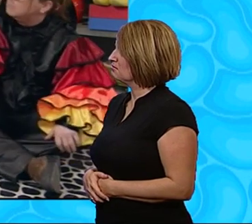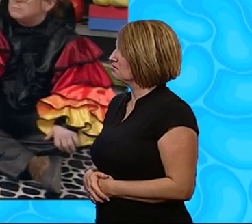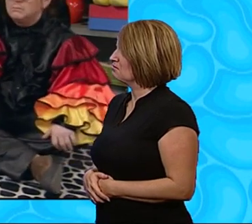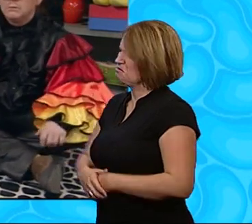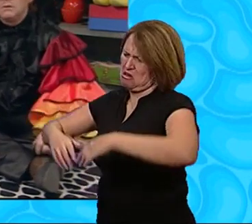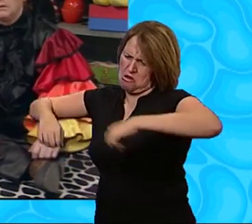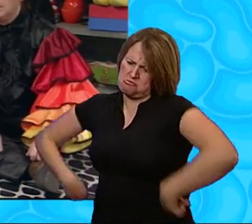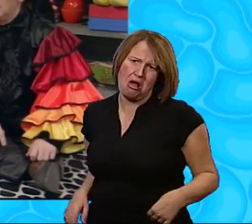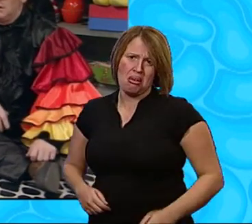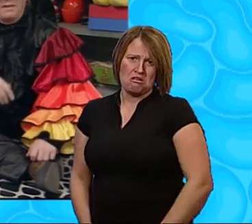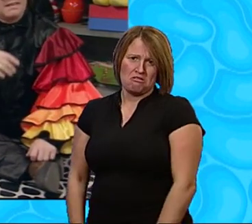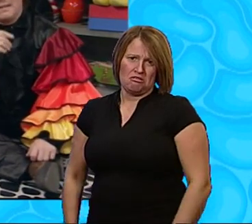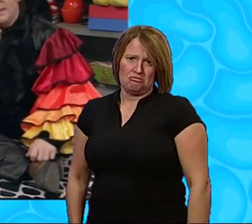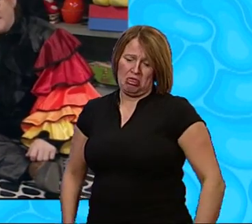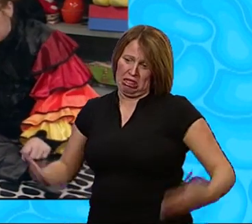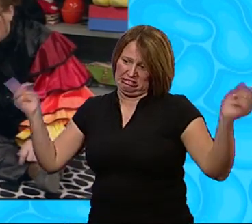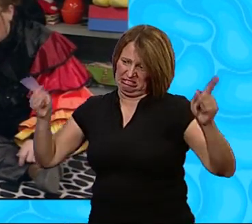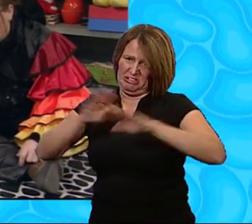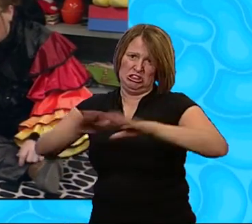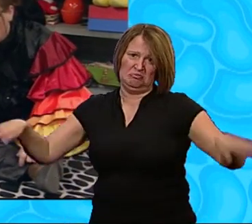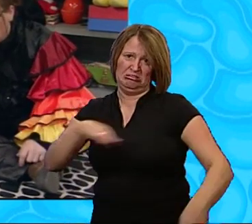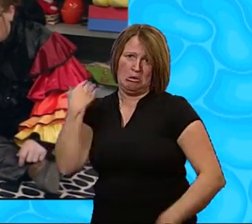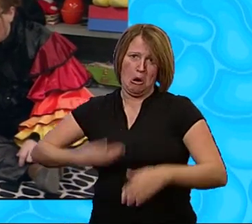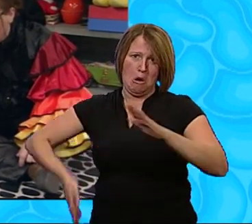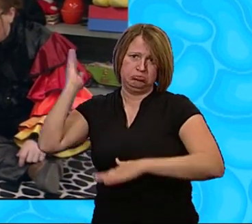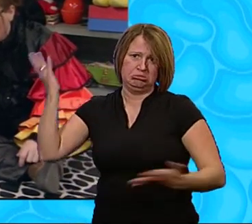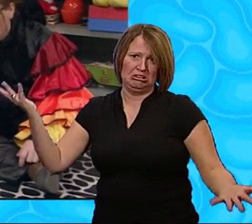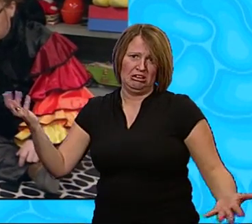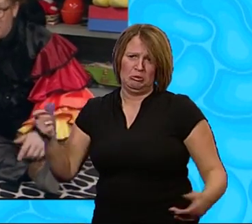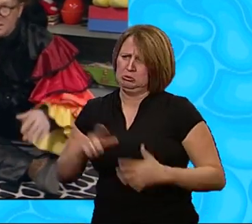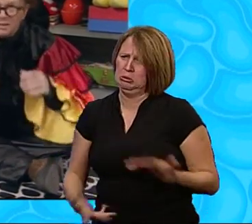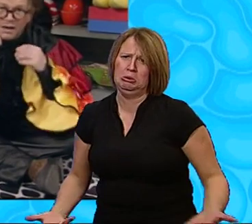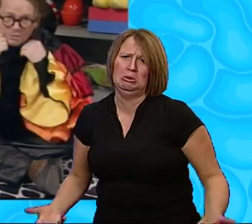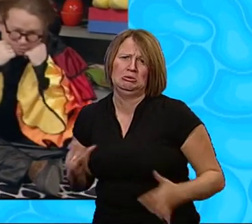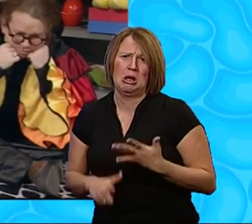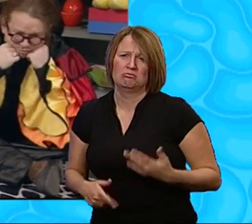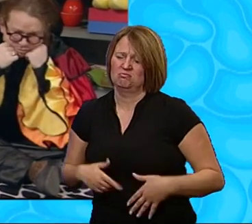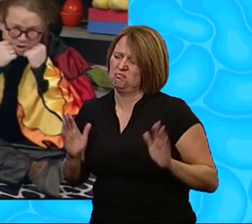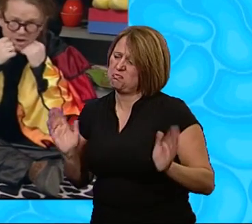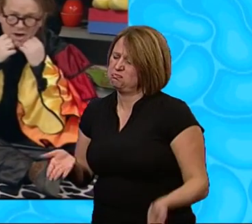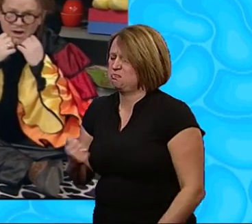Oh, well That's it, then What are we going to do now? I don't know